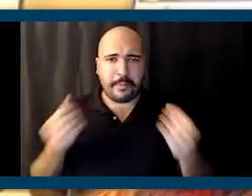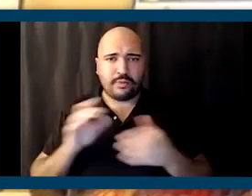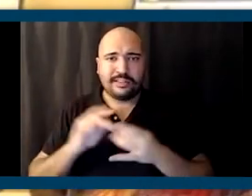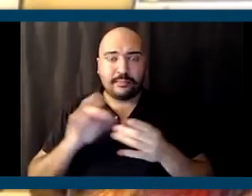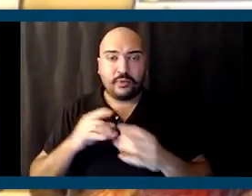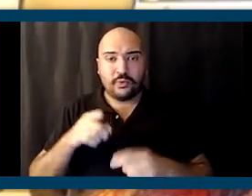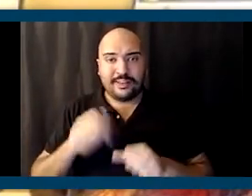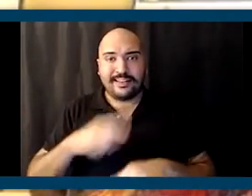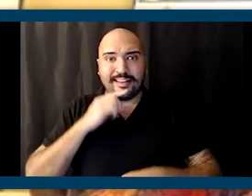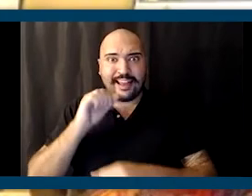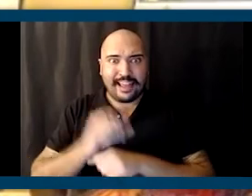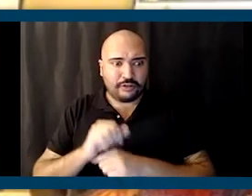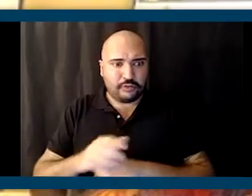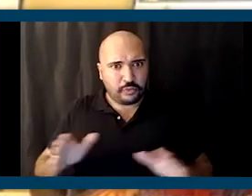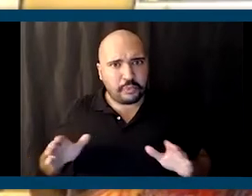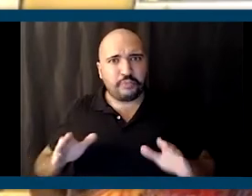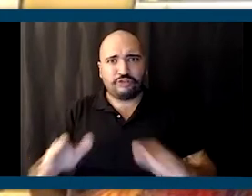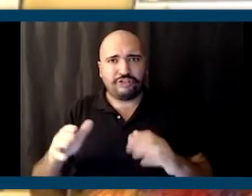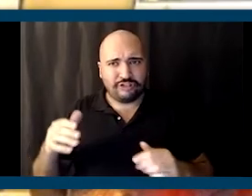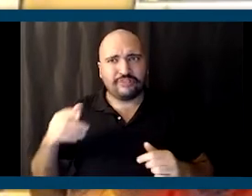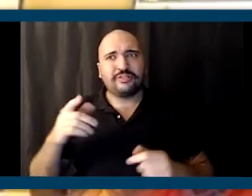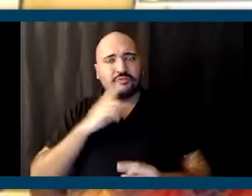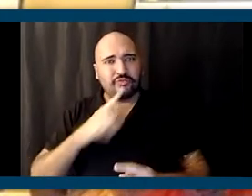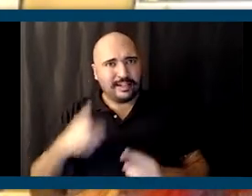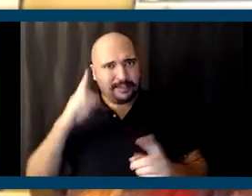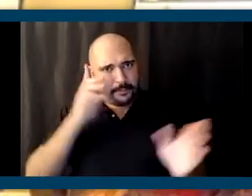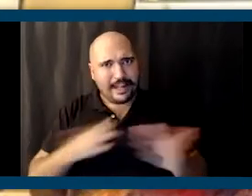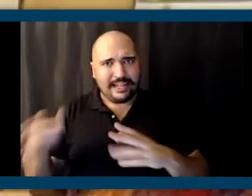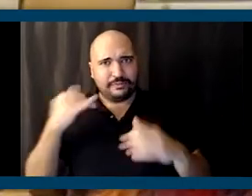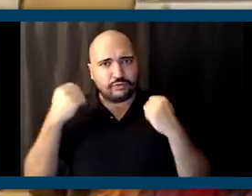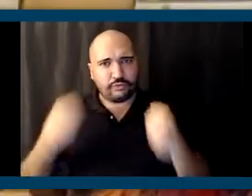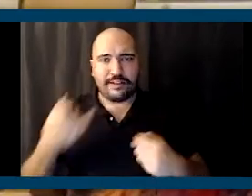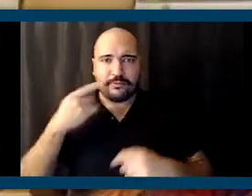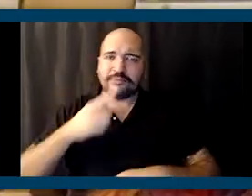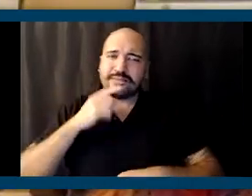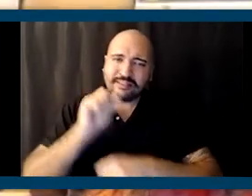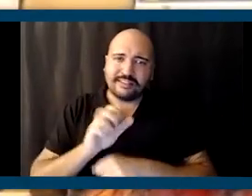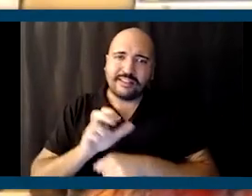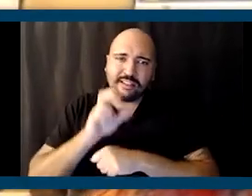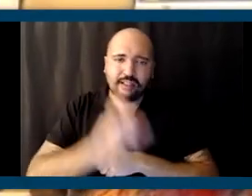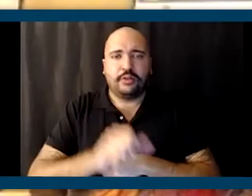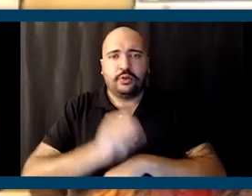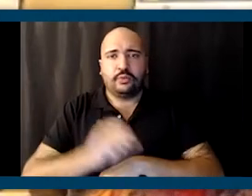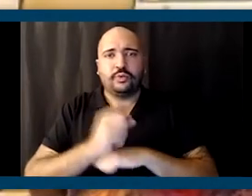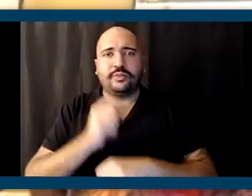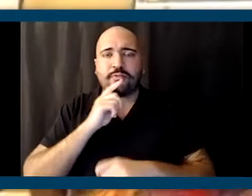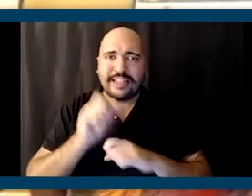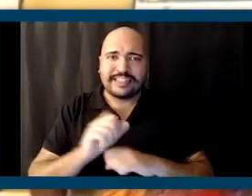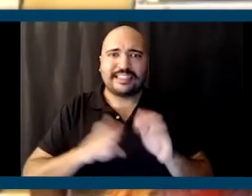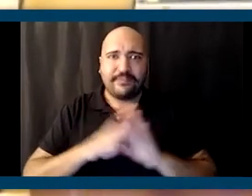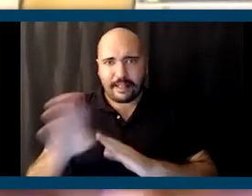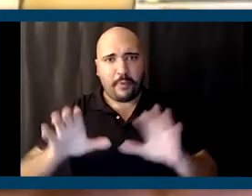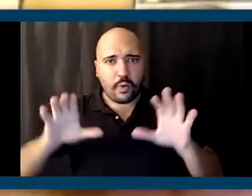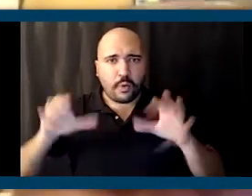actually push an agenda that's strong if you do the work. If you actually develop a coalition of